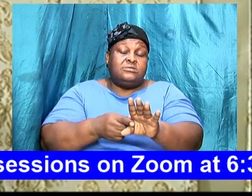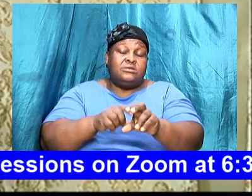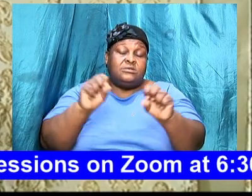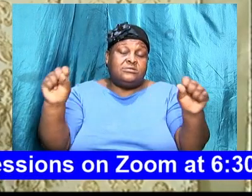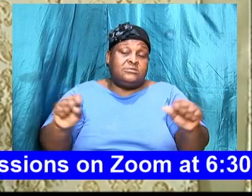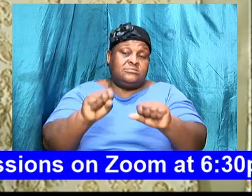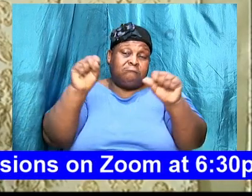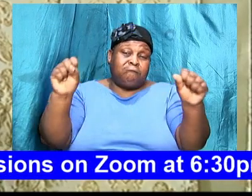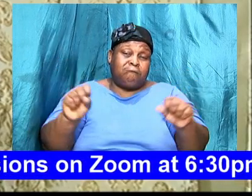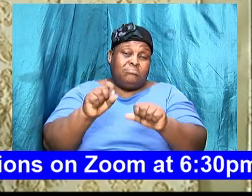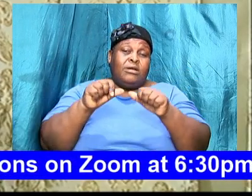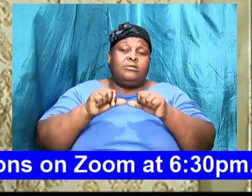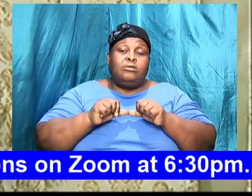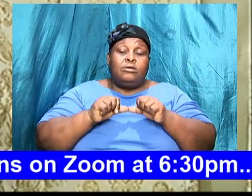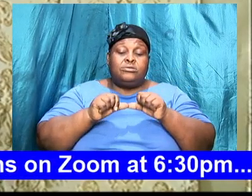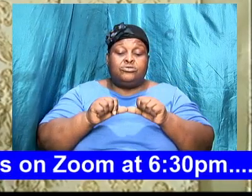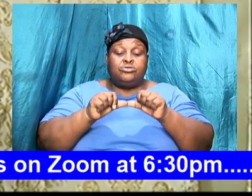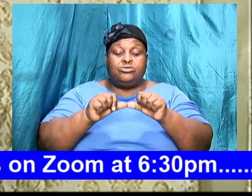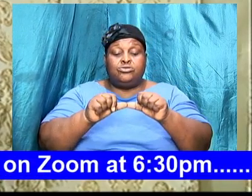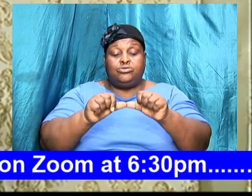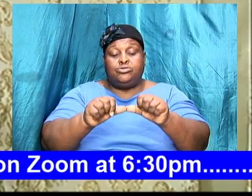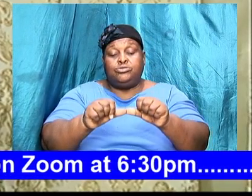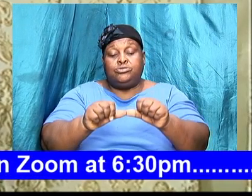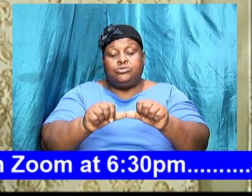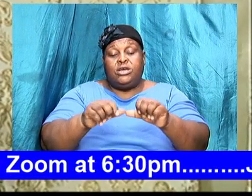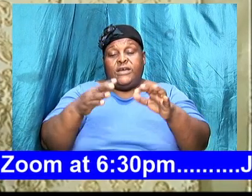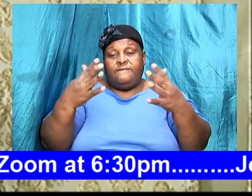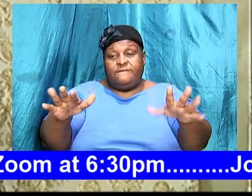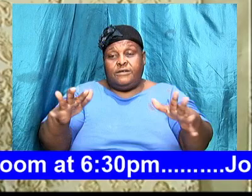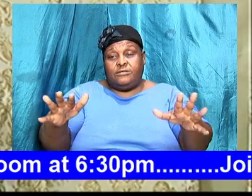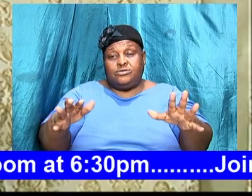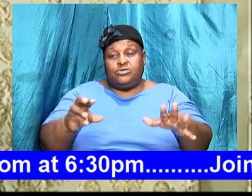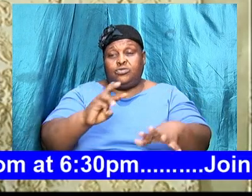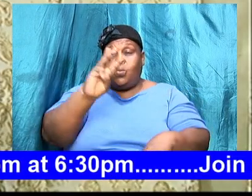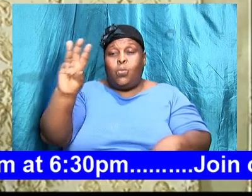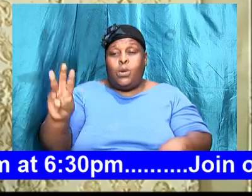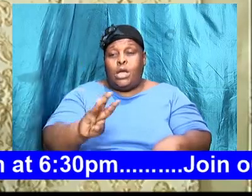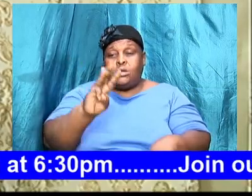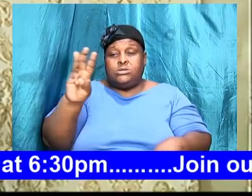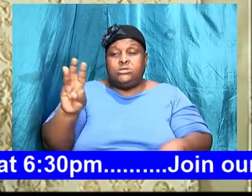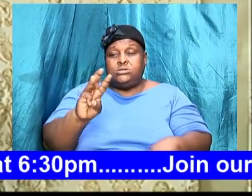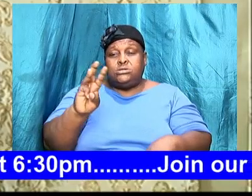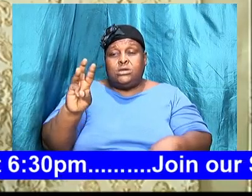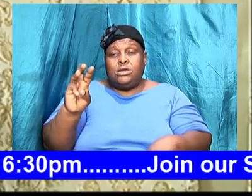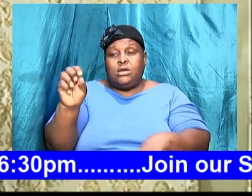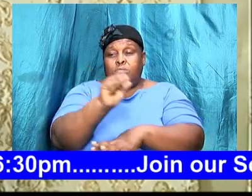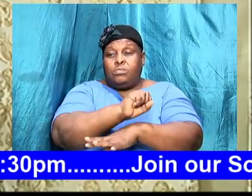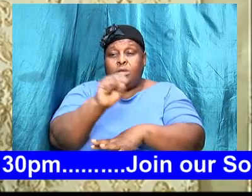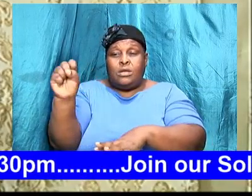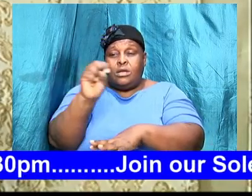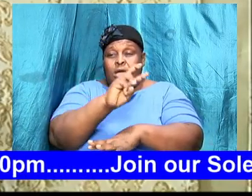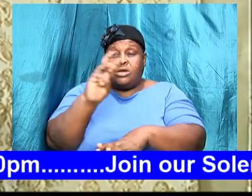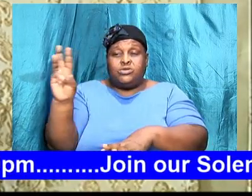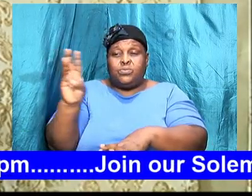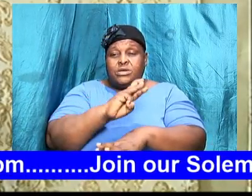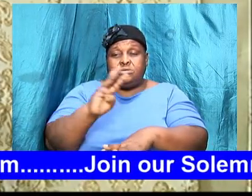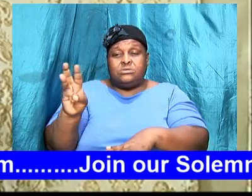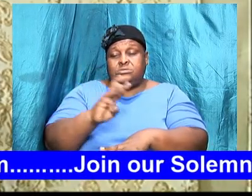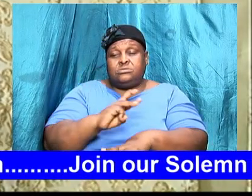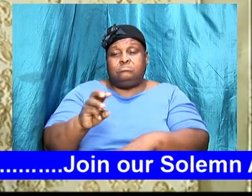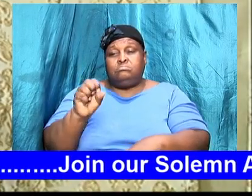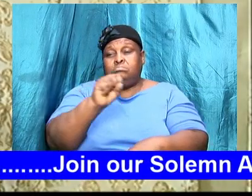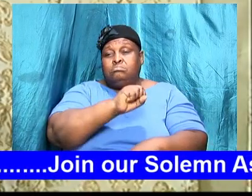we end on Wednesday we will be having nightly prior meetings